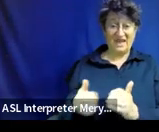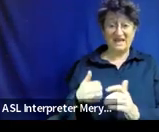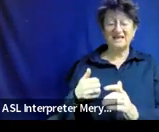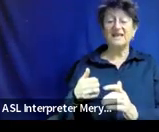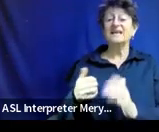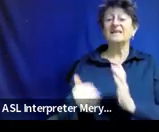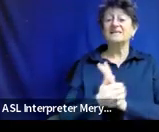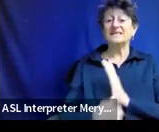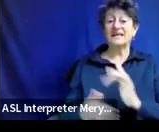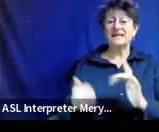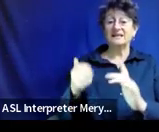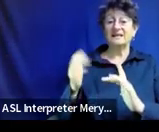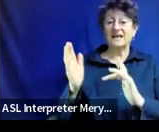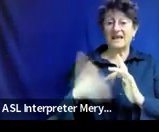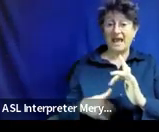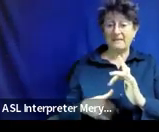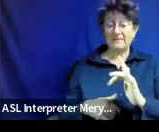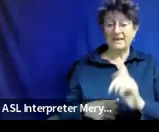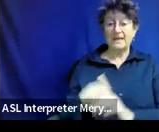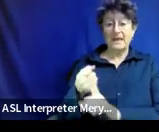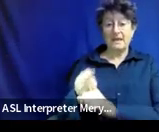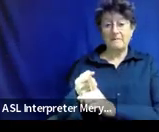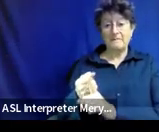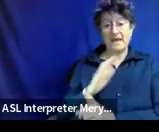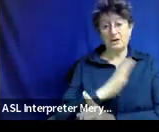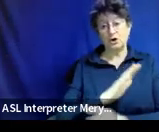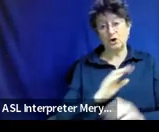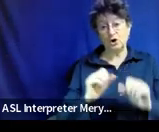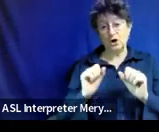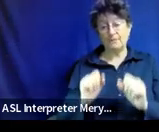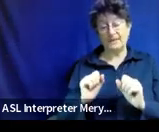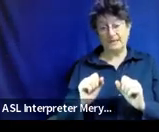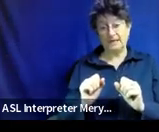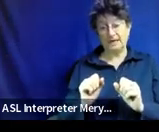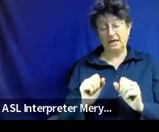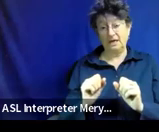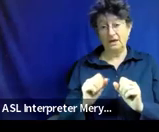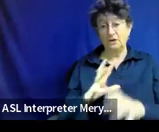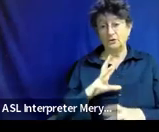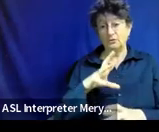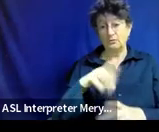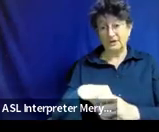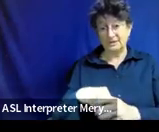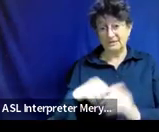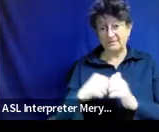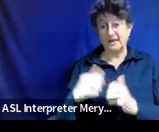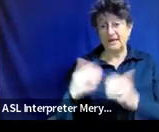affecting Nina's ability to participate in the gen ed curriculum.